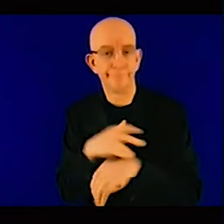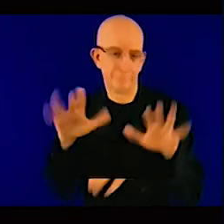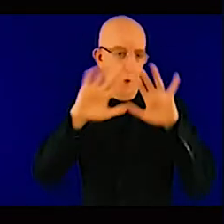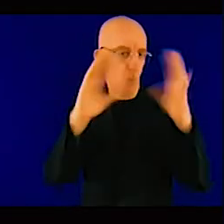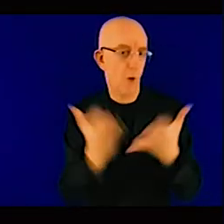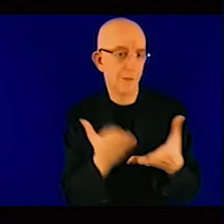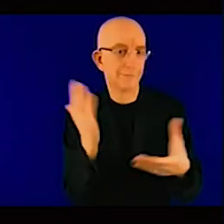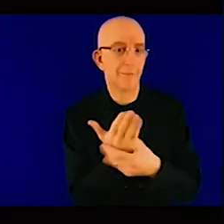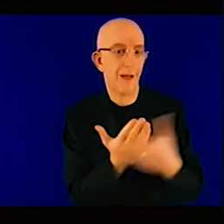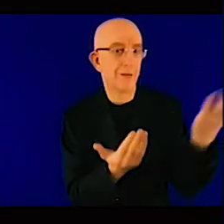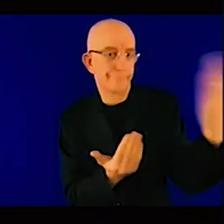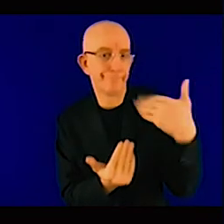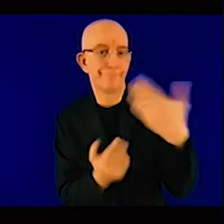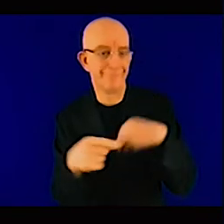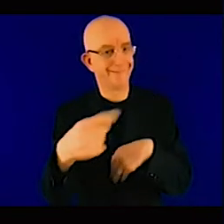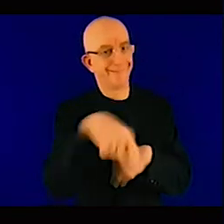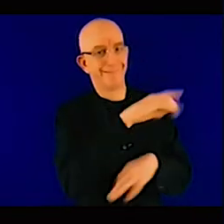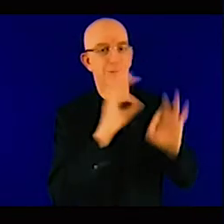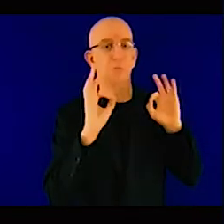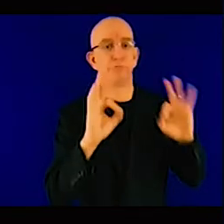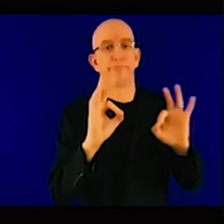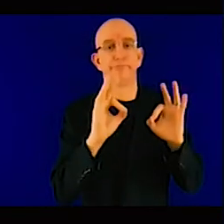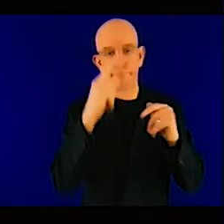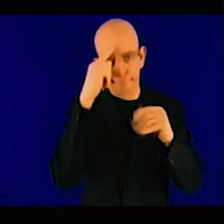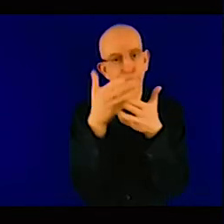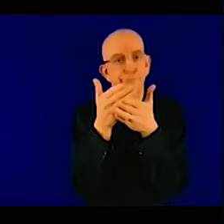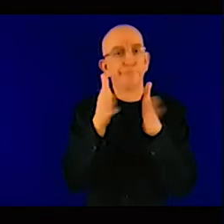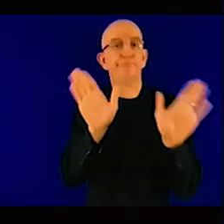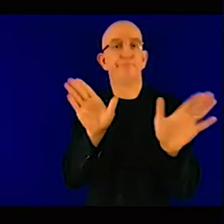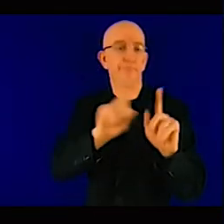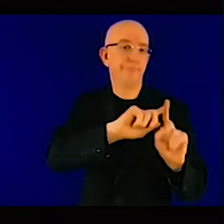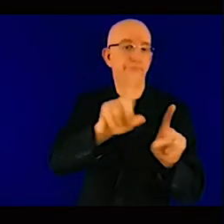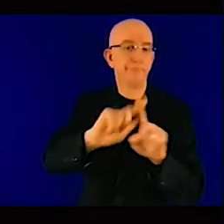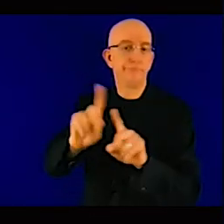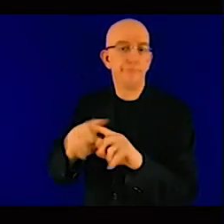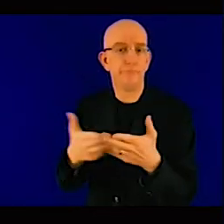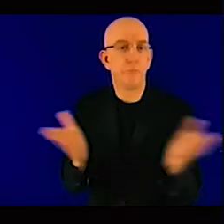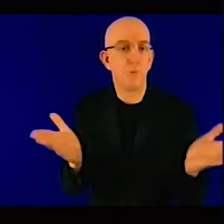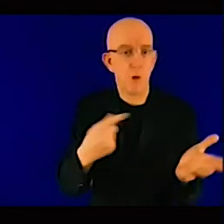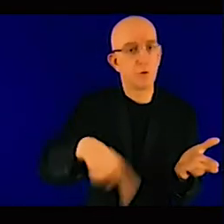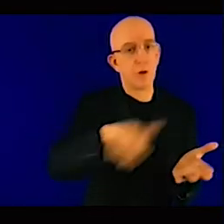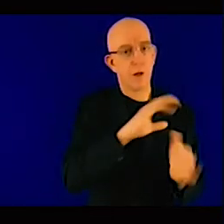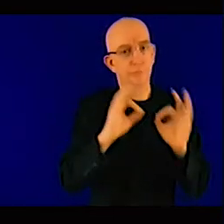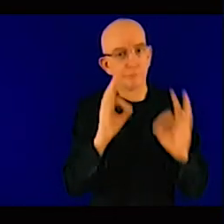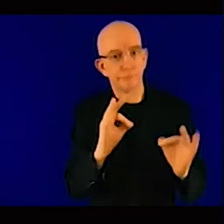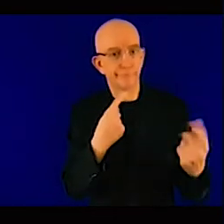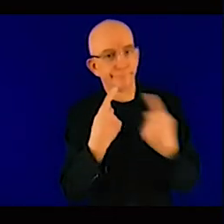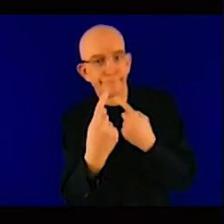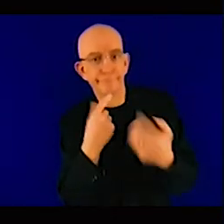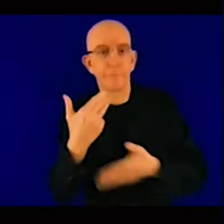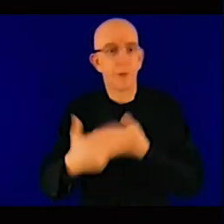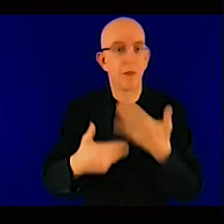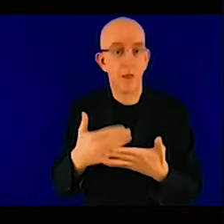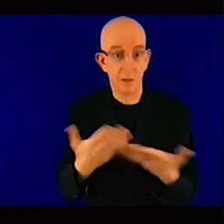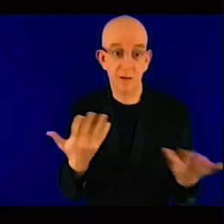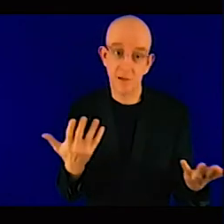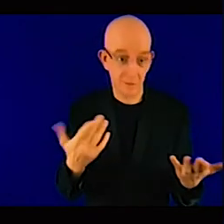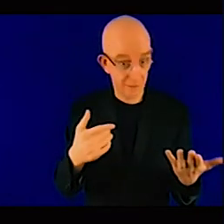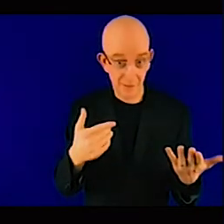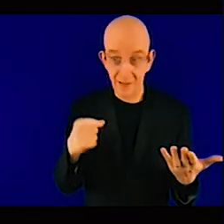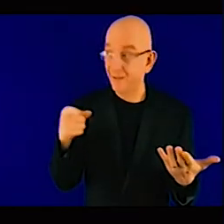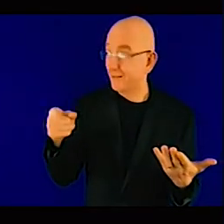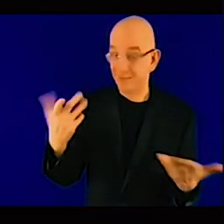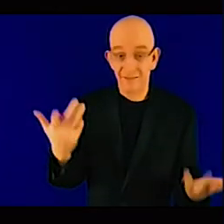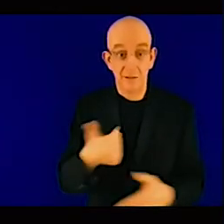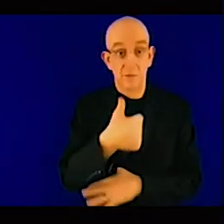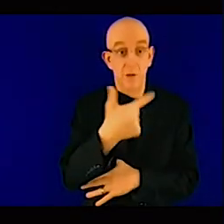taken maybe one two years it now takes four to five years so it's a huge inhibitor you know private sector there